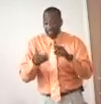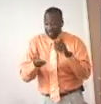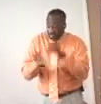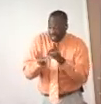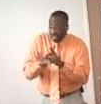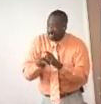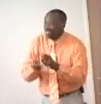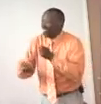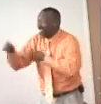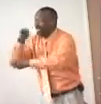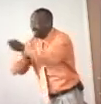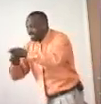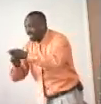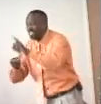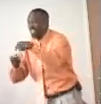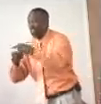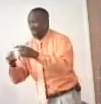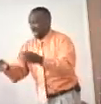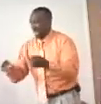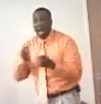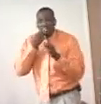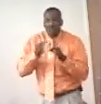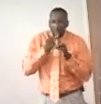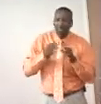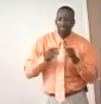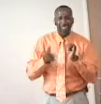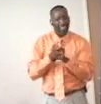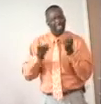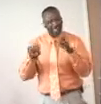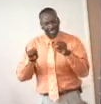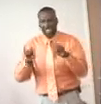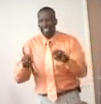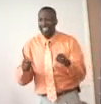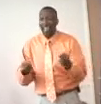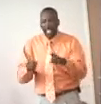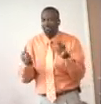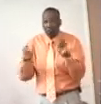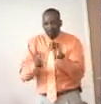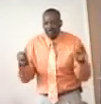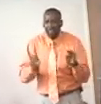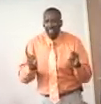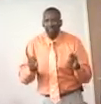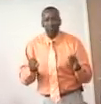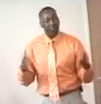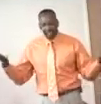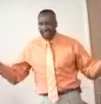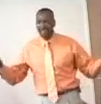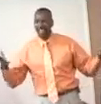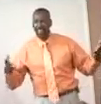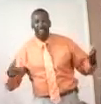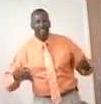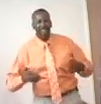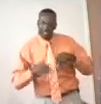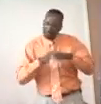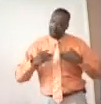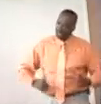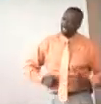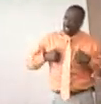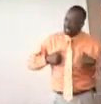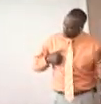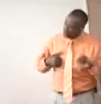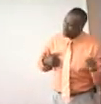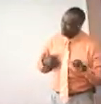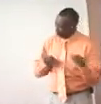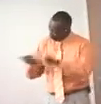pill, it won't make a difference in my, y'all like that, didn't you? Won't make a difference in my